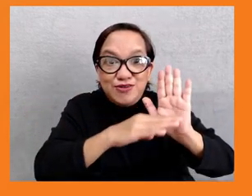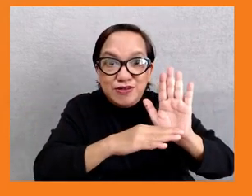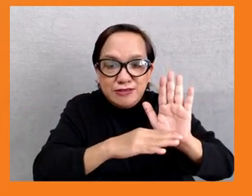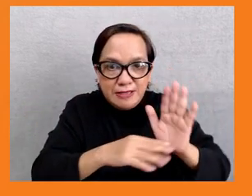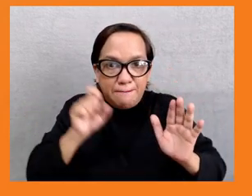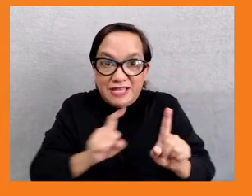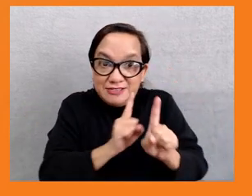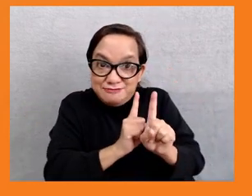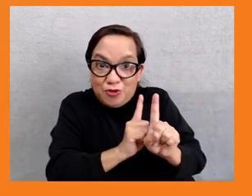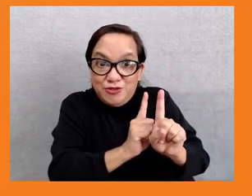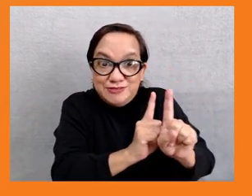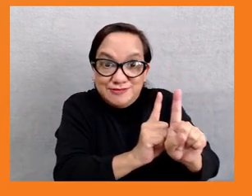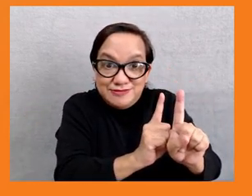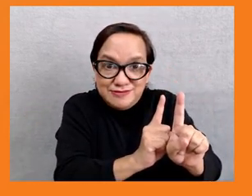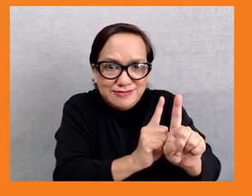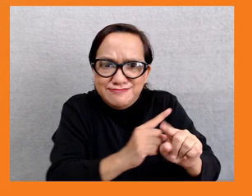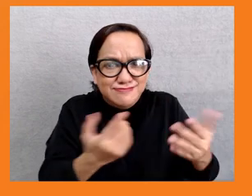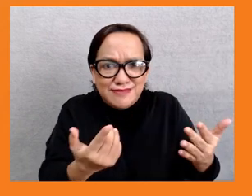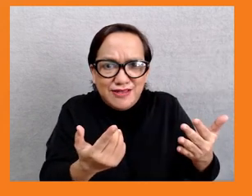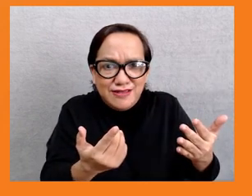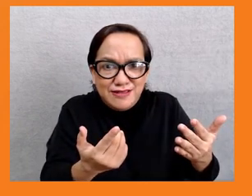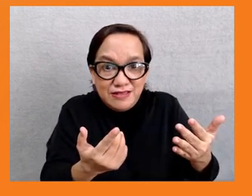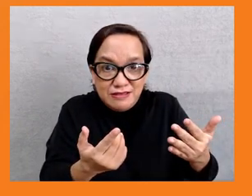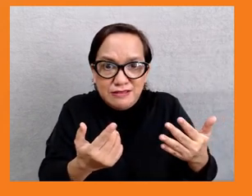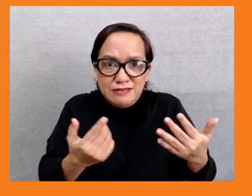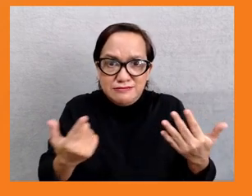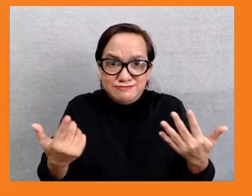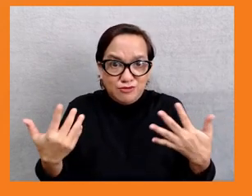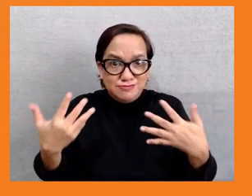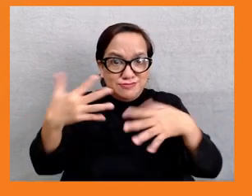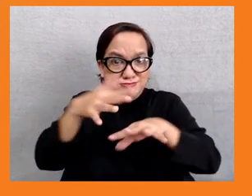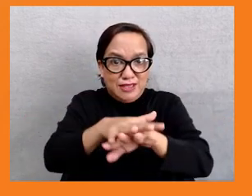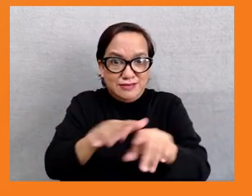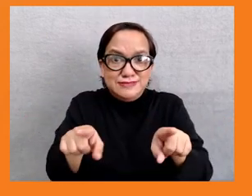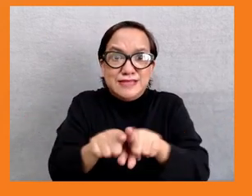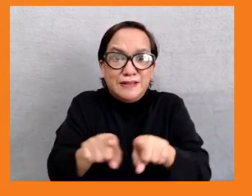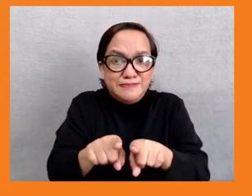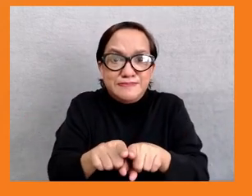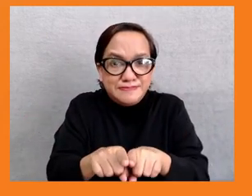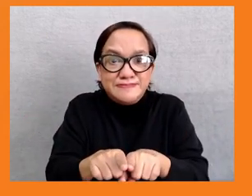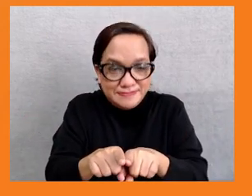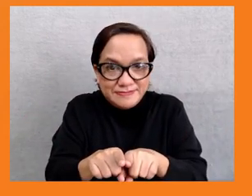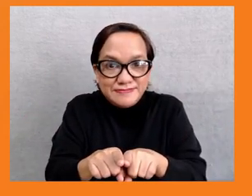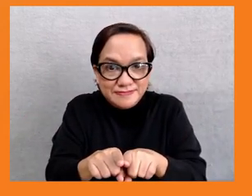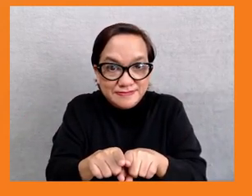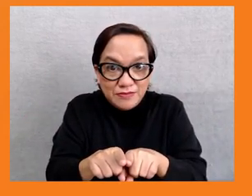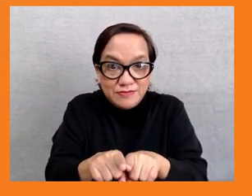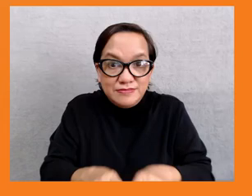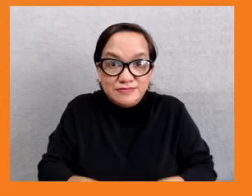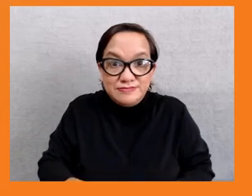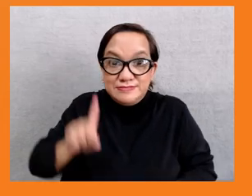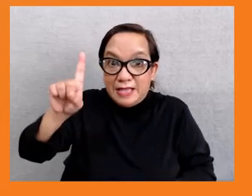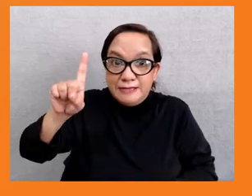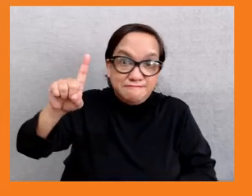then they're combined into an overall score and ranking in the index, with one being the top score and zero being the bottom score for each of the